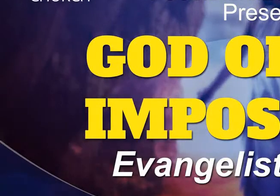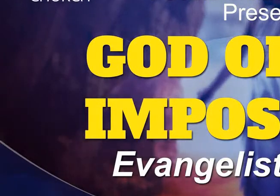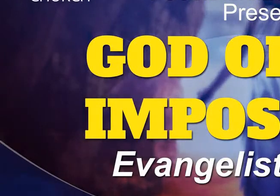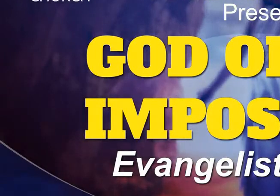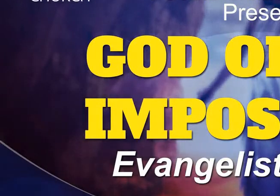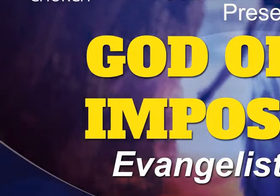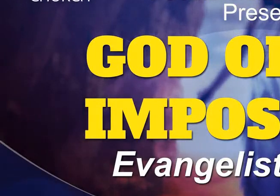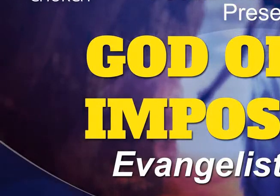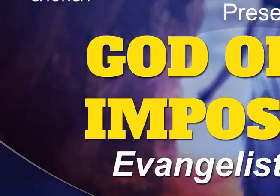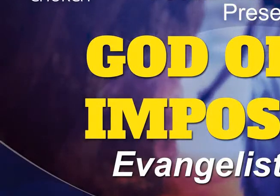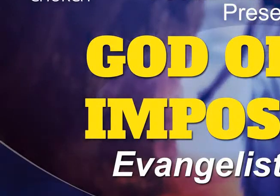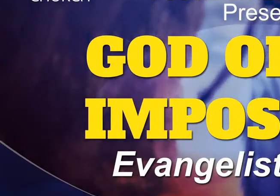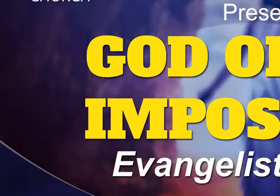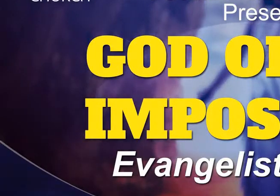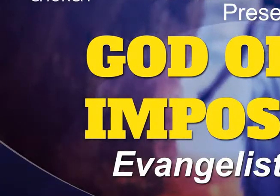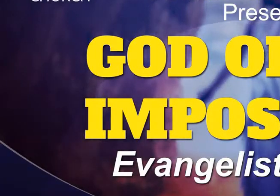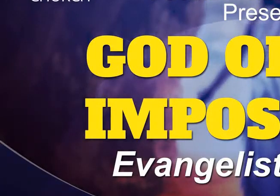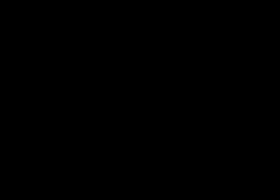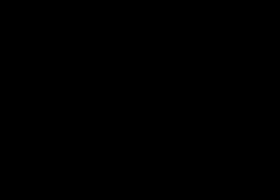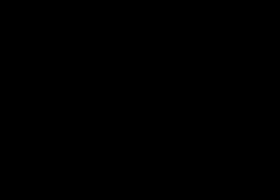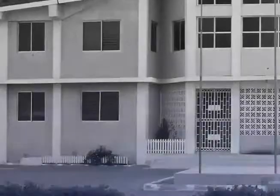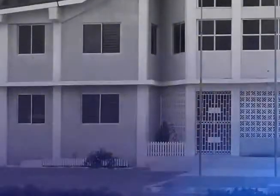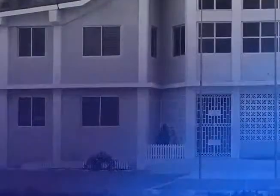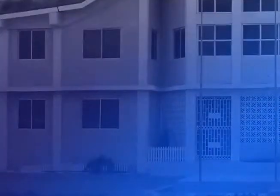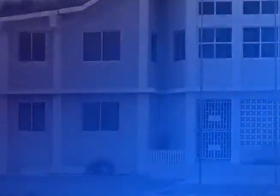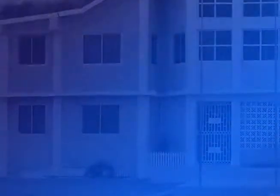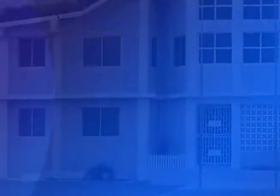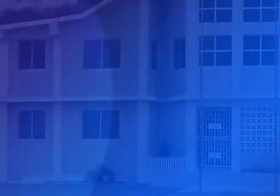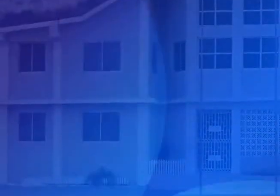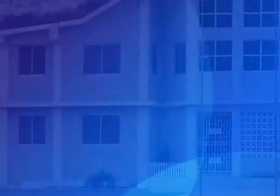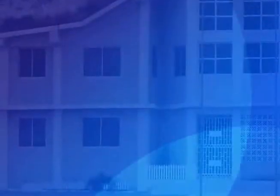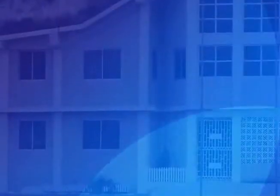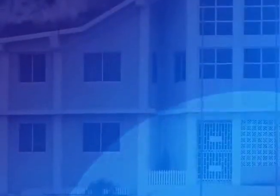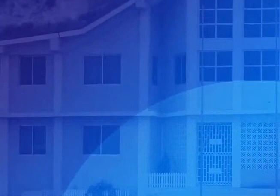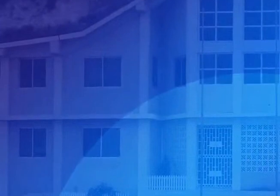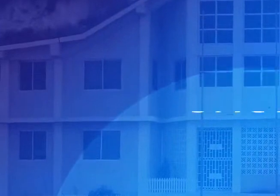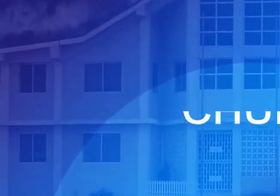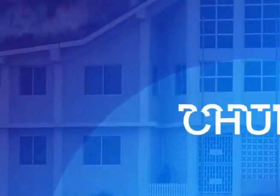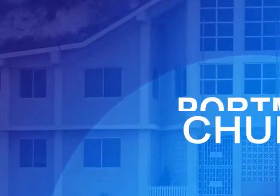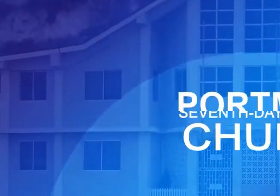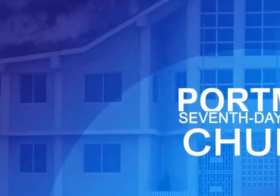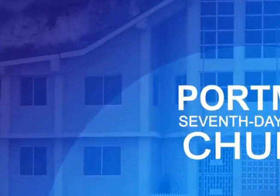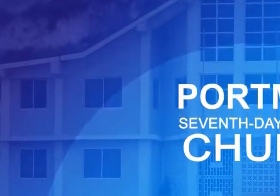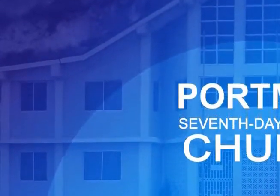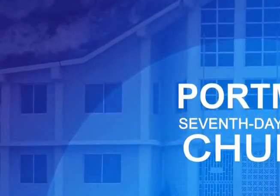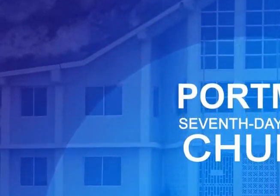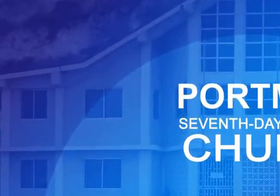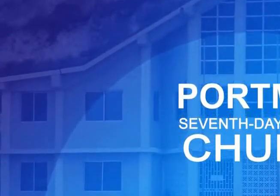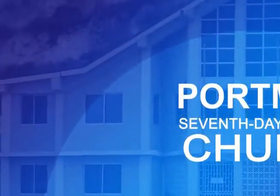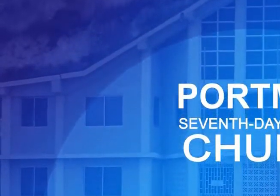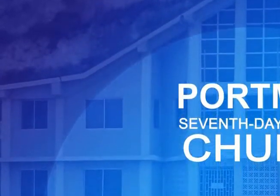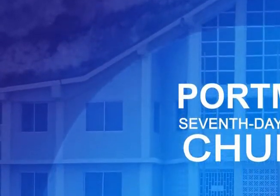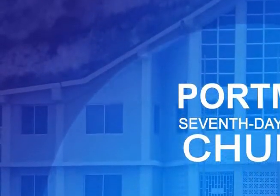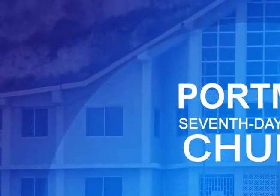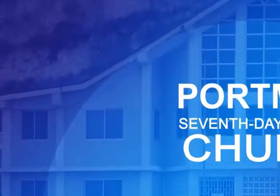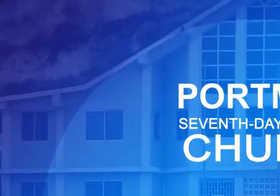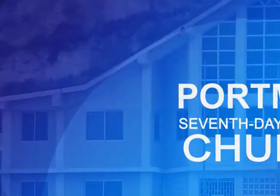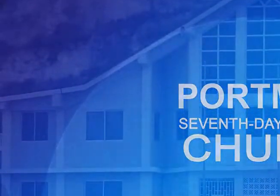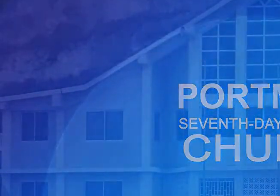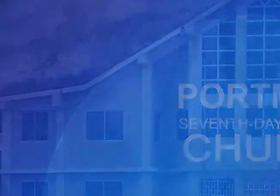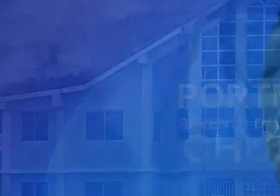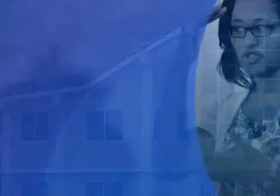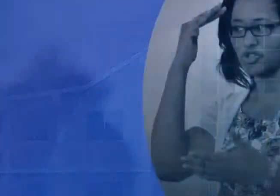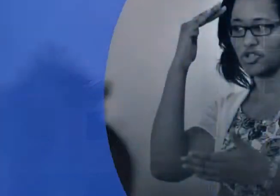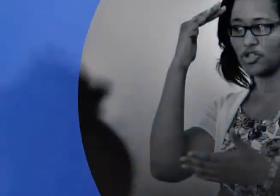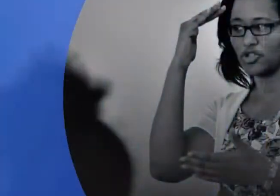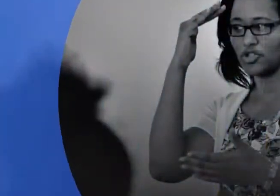and I am learning to hear God's voice, and I am